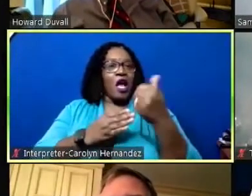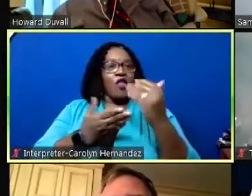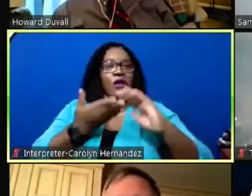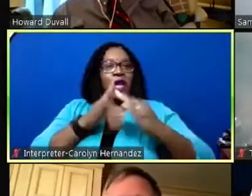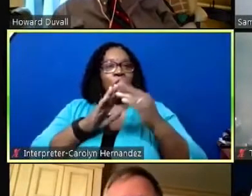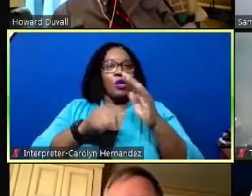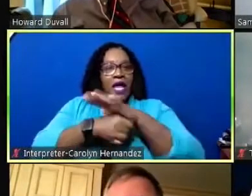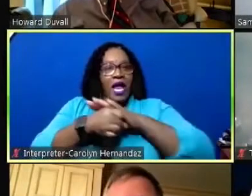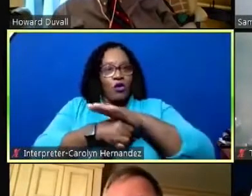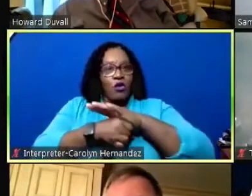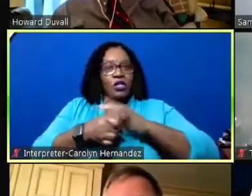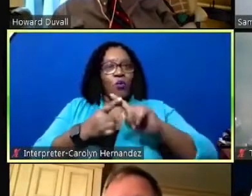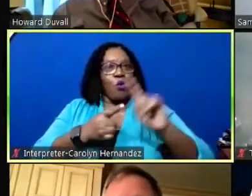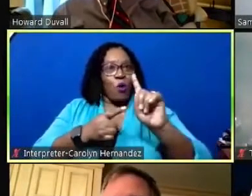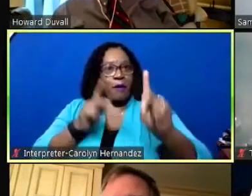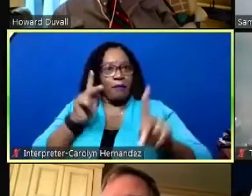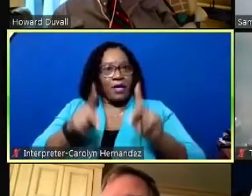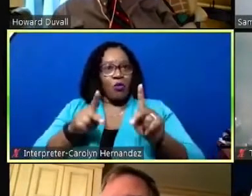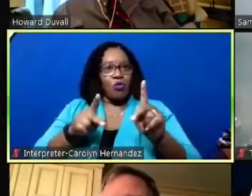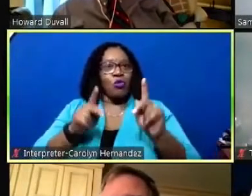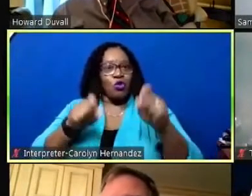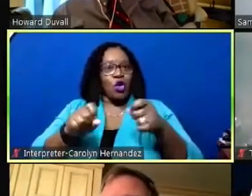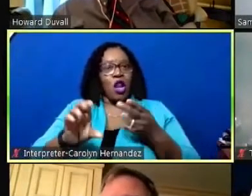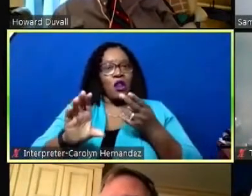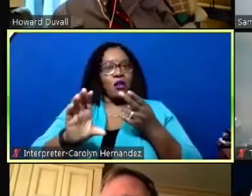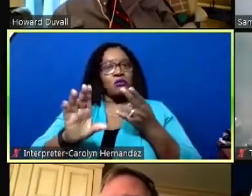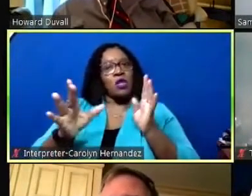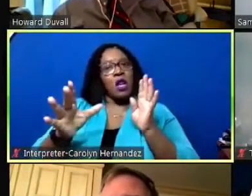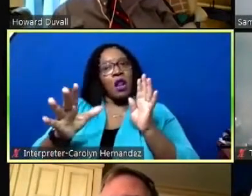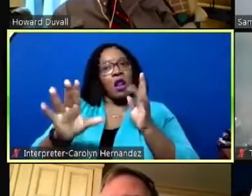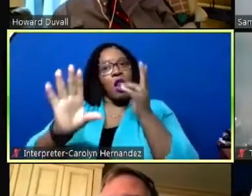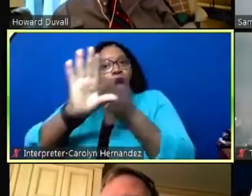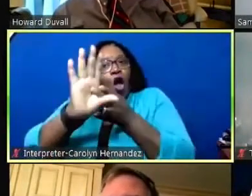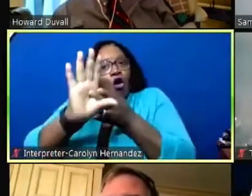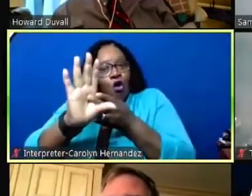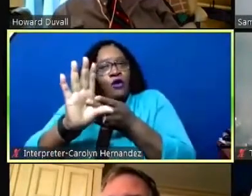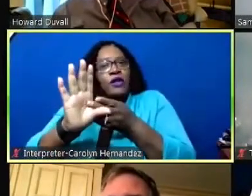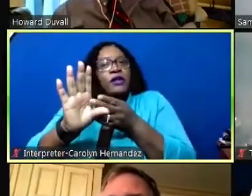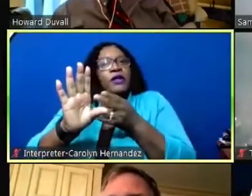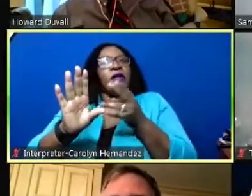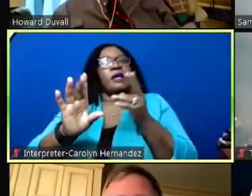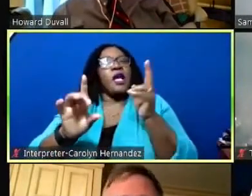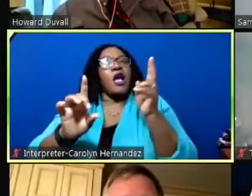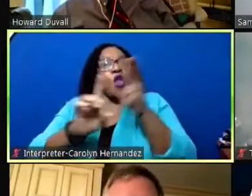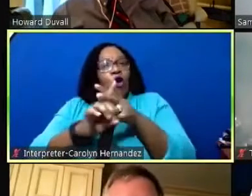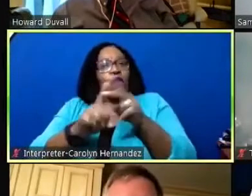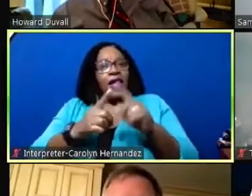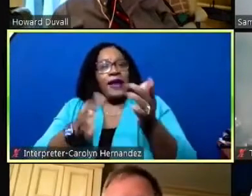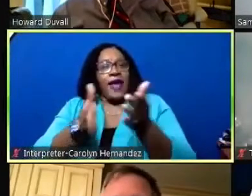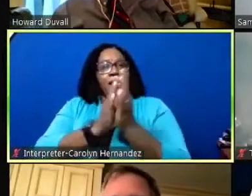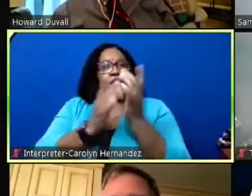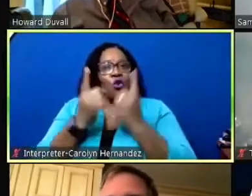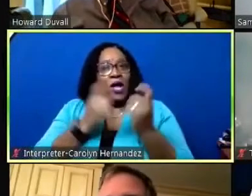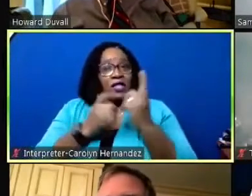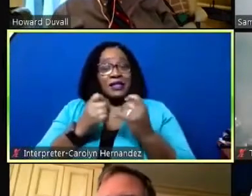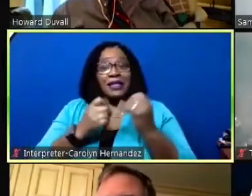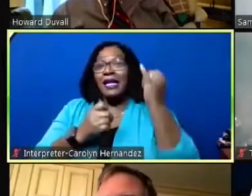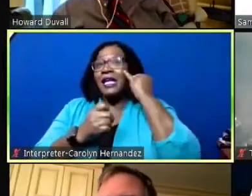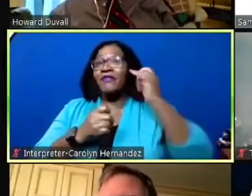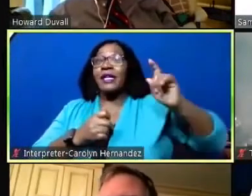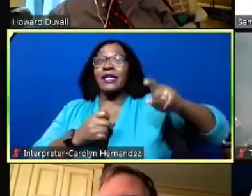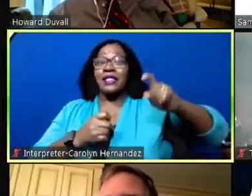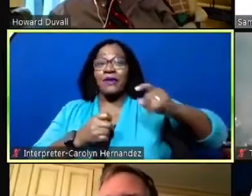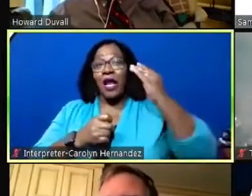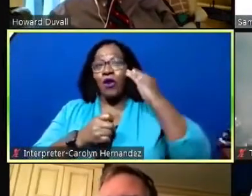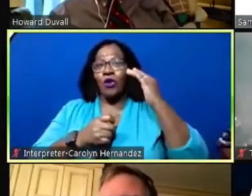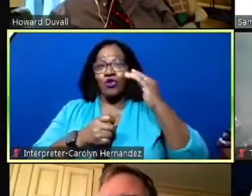where people were able to log on and kind of have a point person ask questions um if necessary and i know